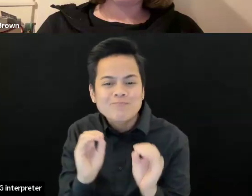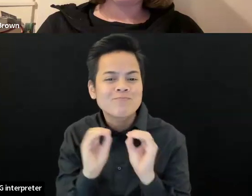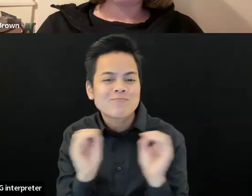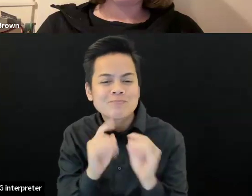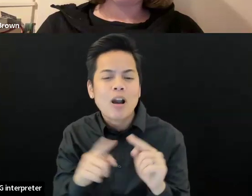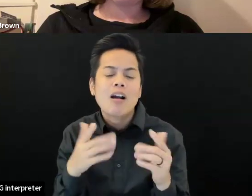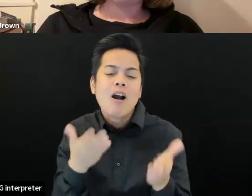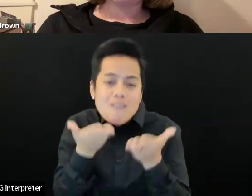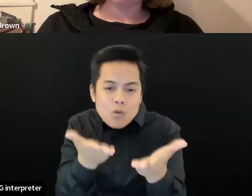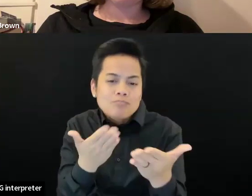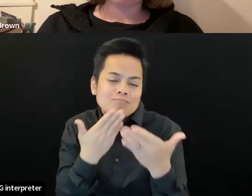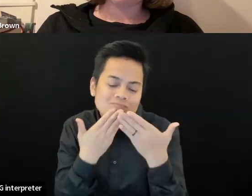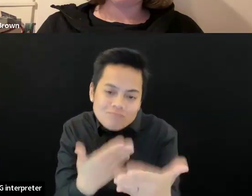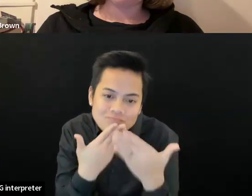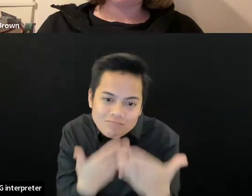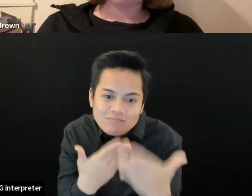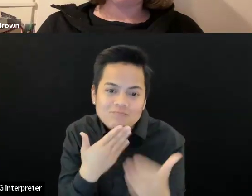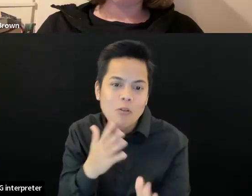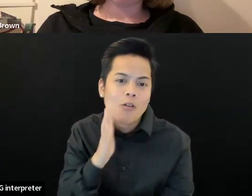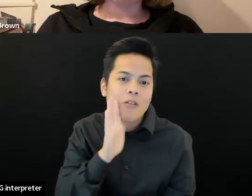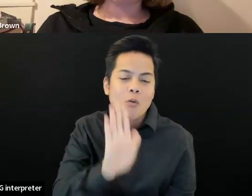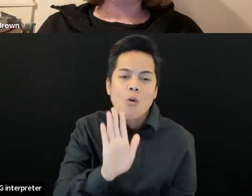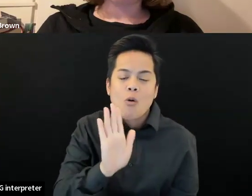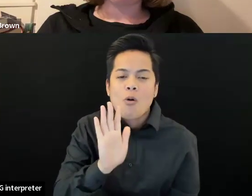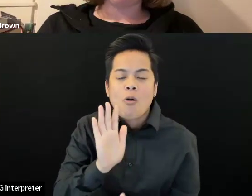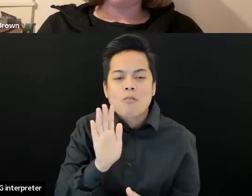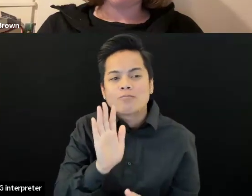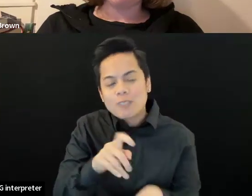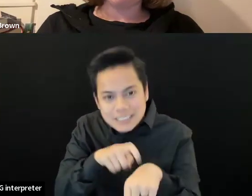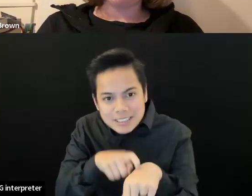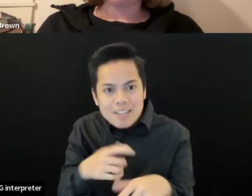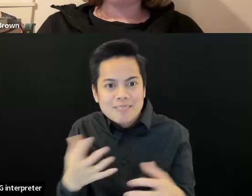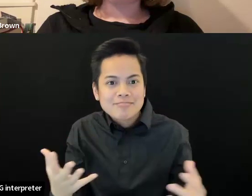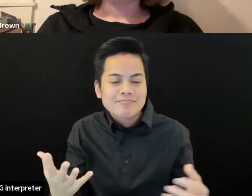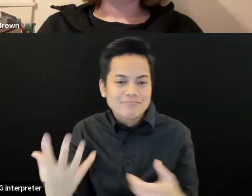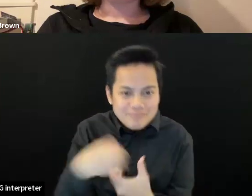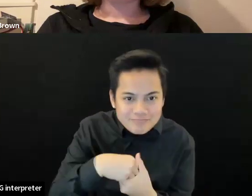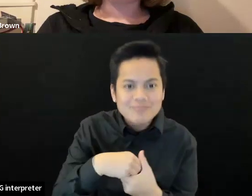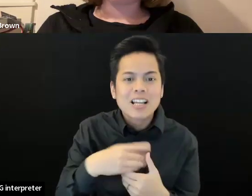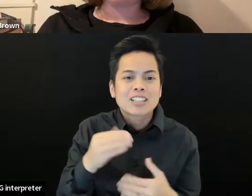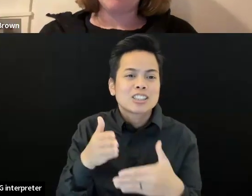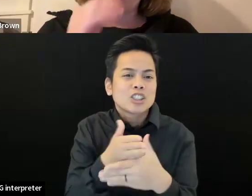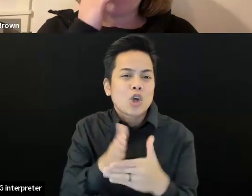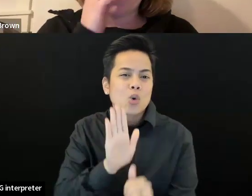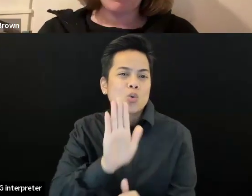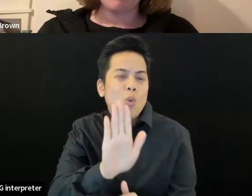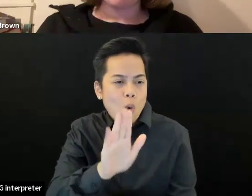do appreciate that people gave up an hour, hour and a half at the end of their day, um, to, to be with us. Thank you.